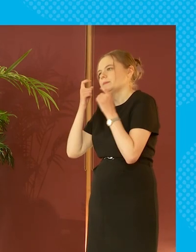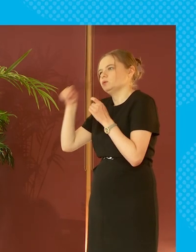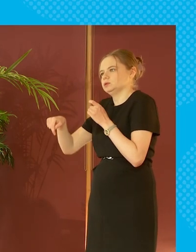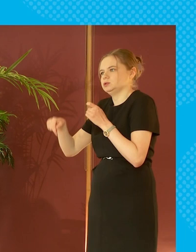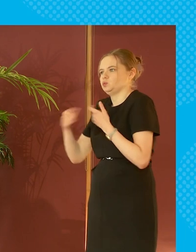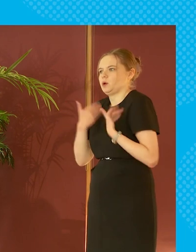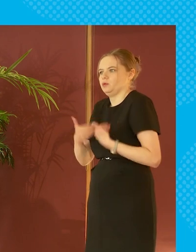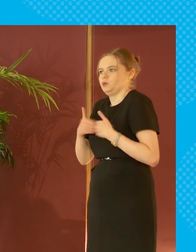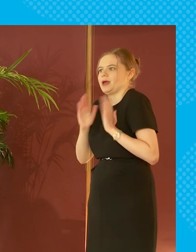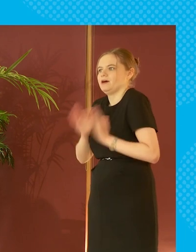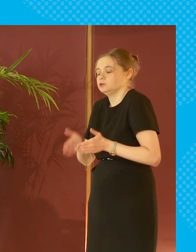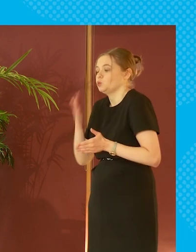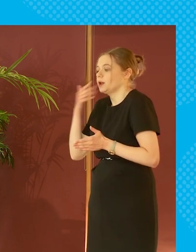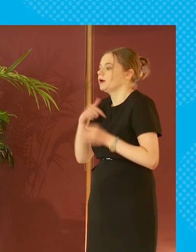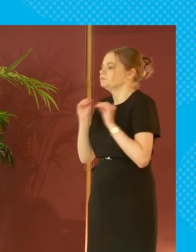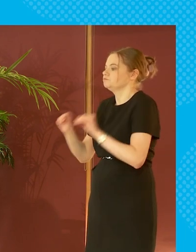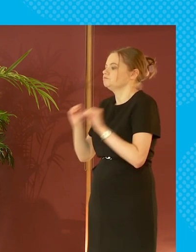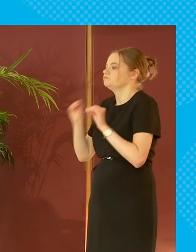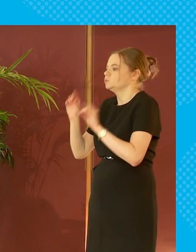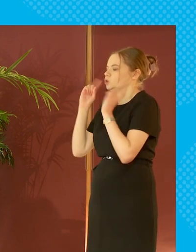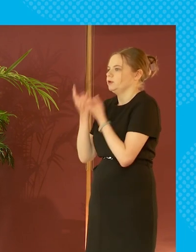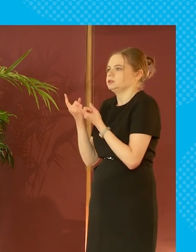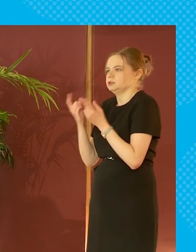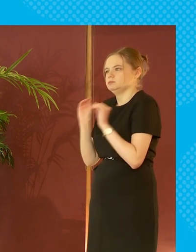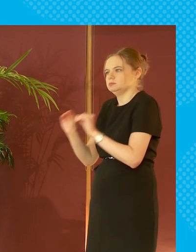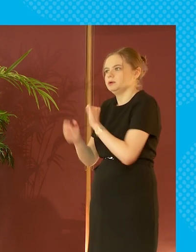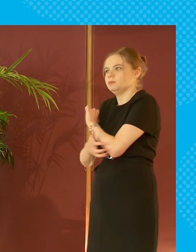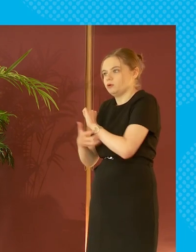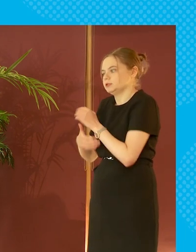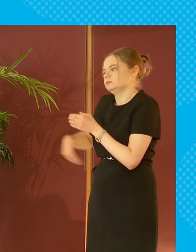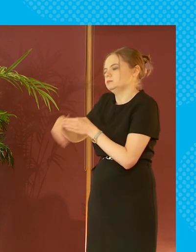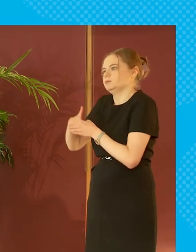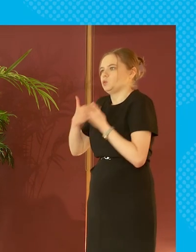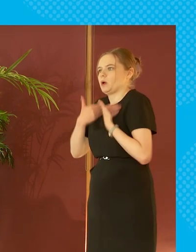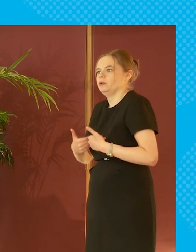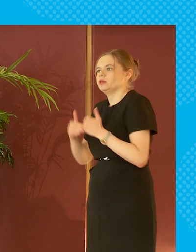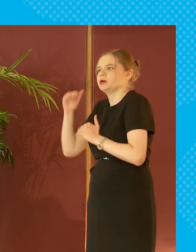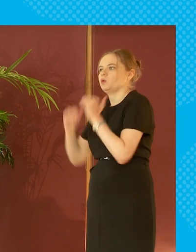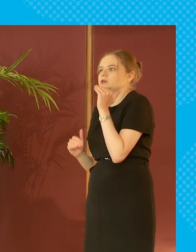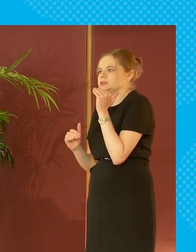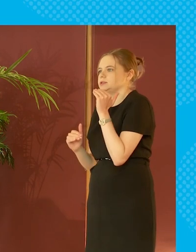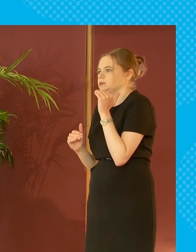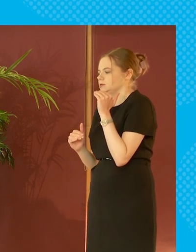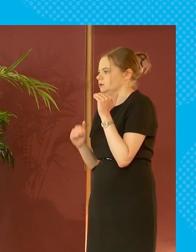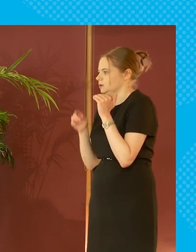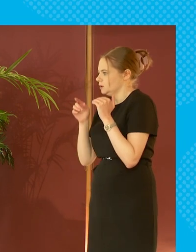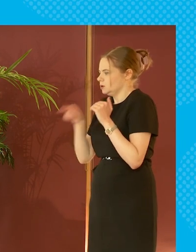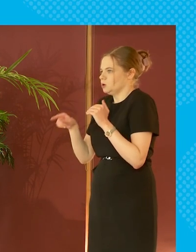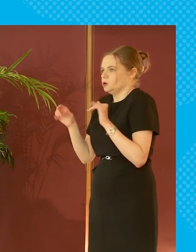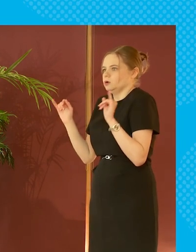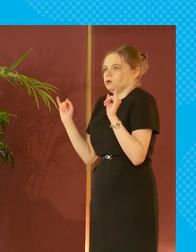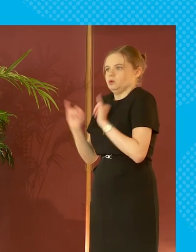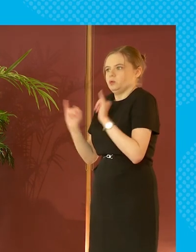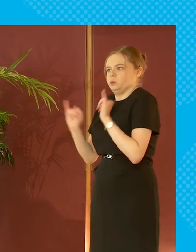wealth and even when i'm teaching at the university about poverty i teach about wealth and wealth inequality wealth inequality has